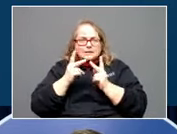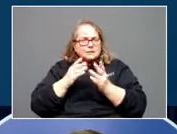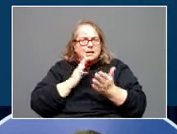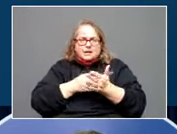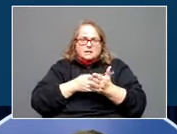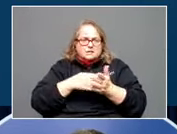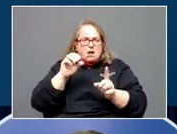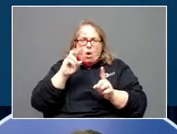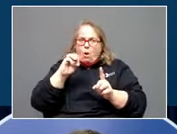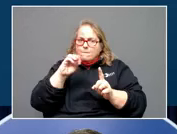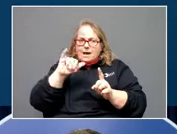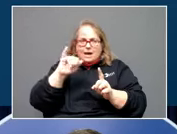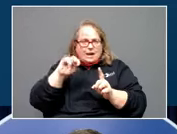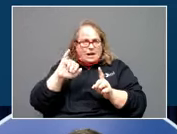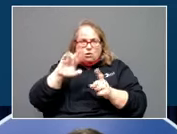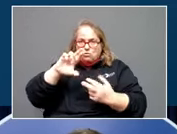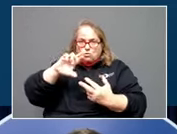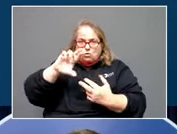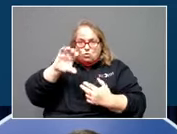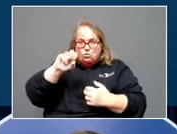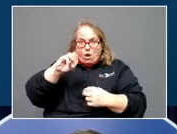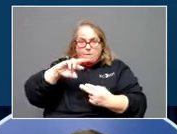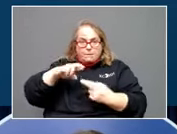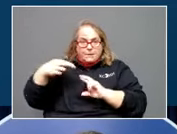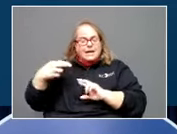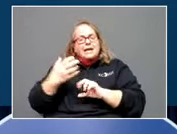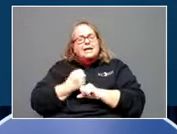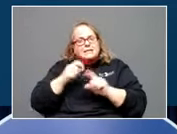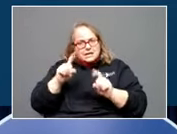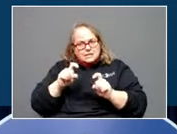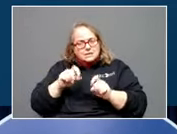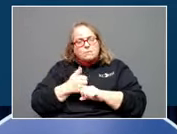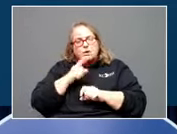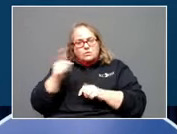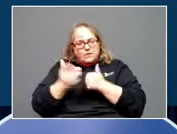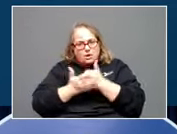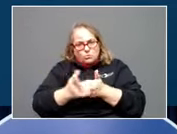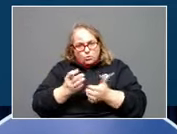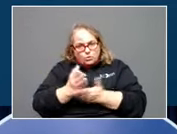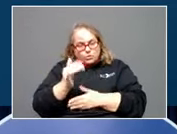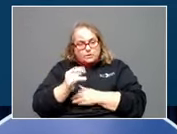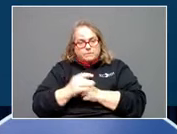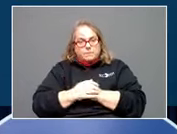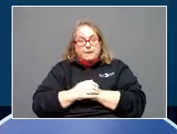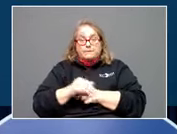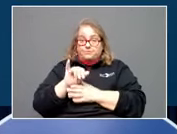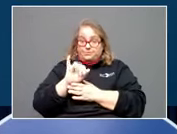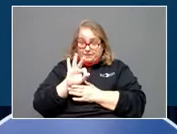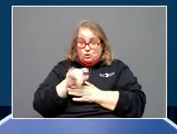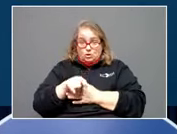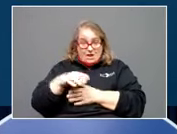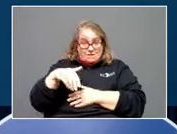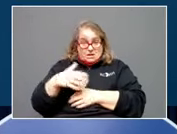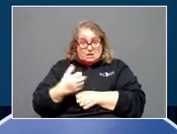tested. And if you get it, reach out to your doctors. Let them help you through it. If you haven't gotten your